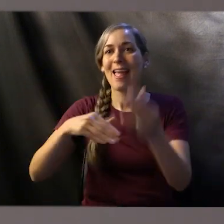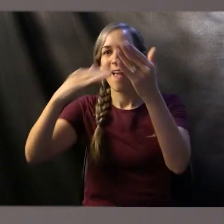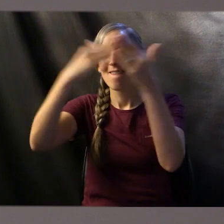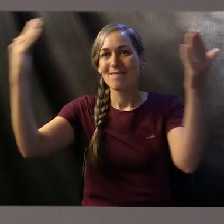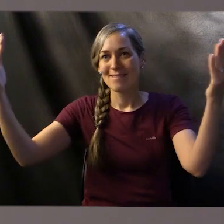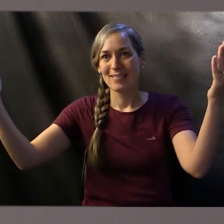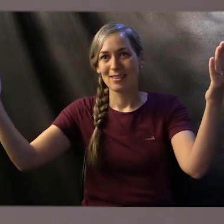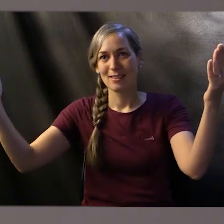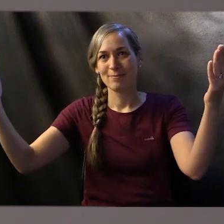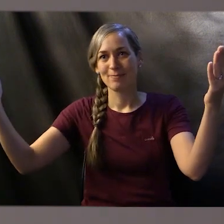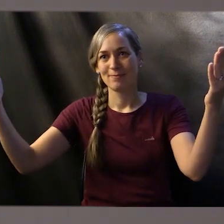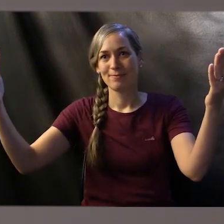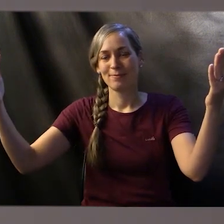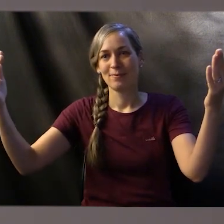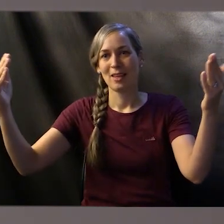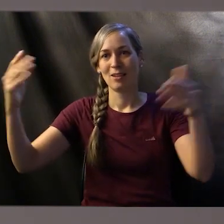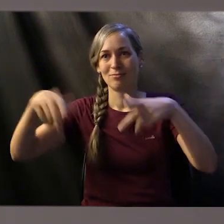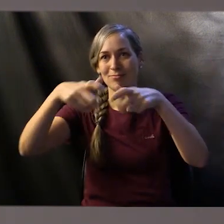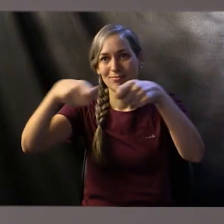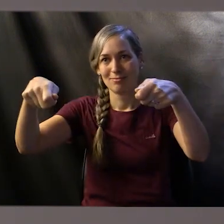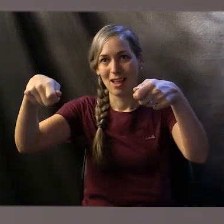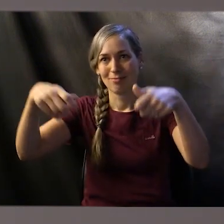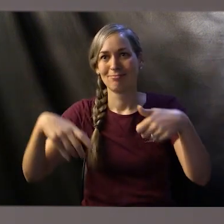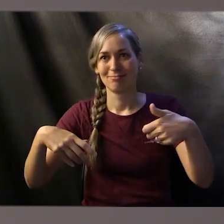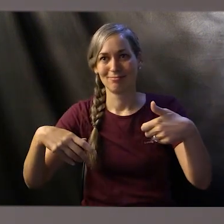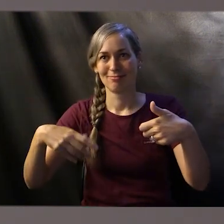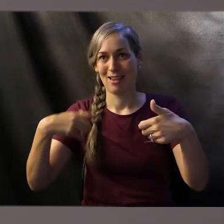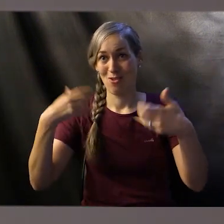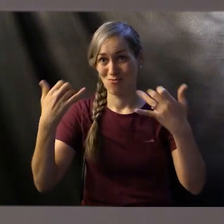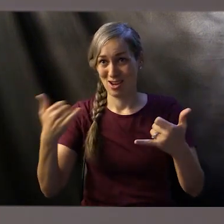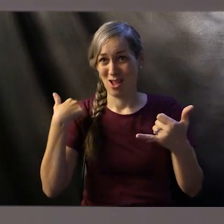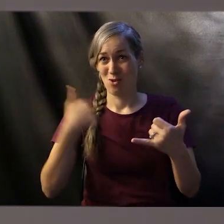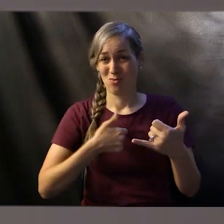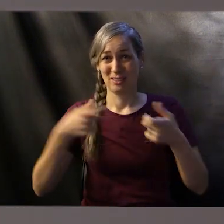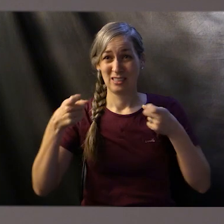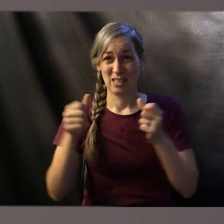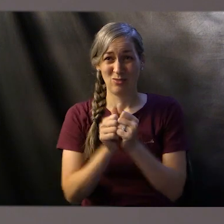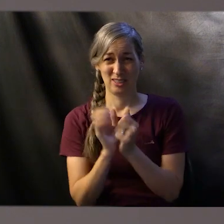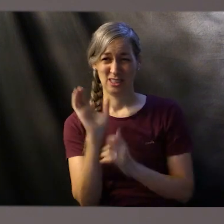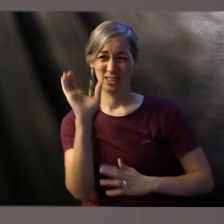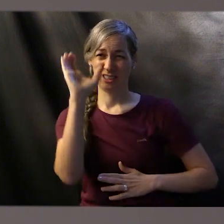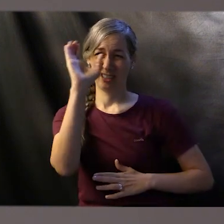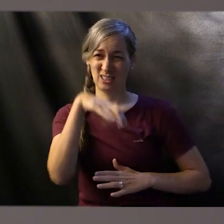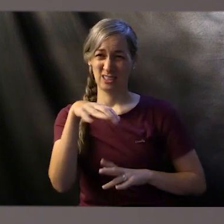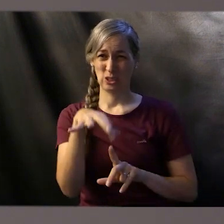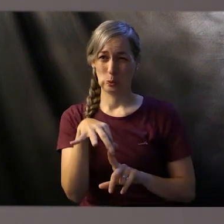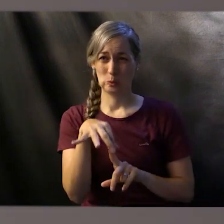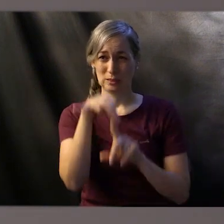with this. Right now we are currently dealing with a very strange, unique situation with the COVID-19